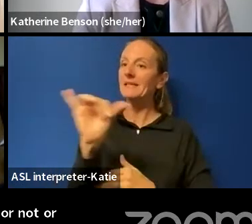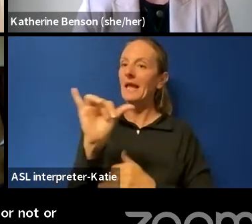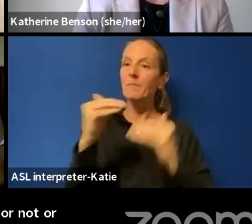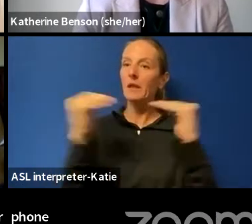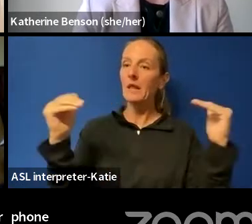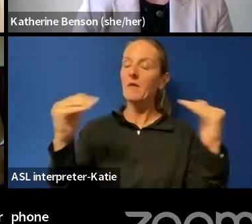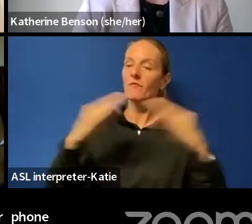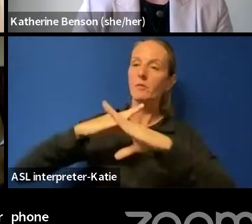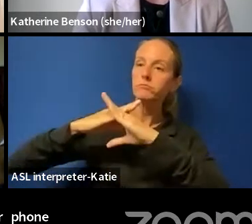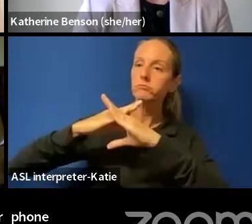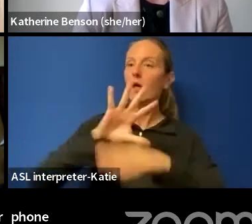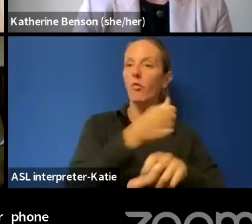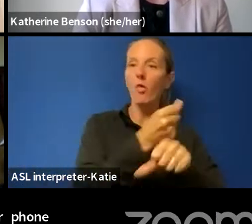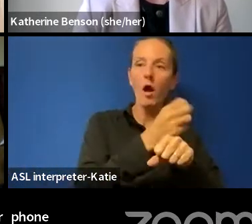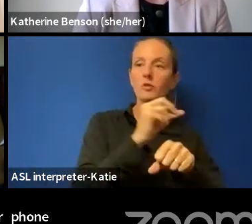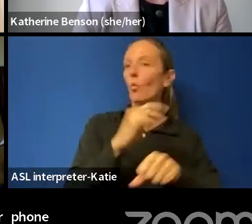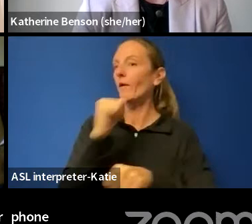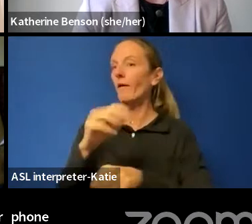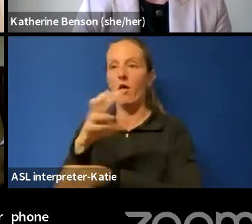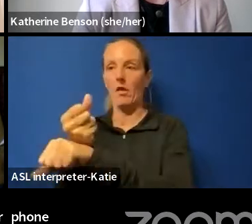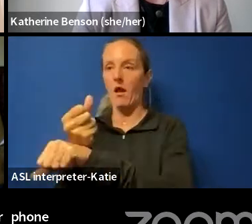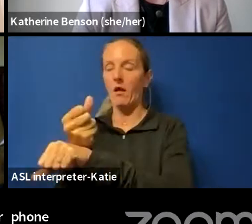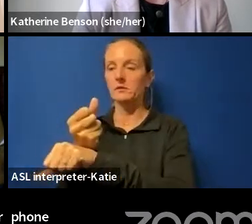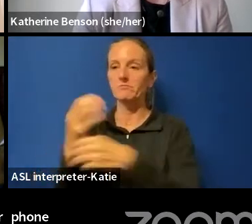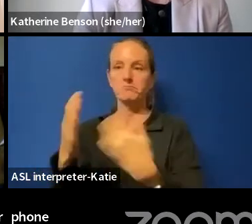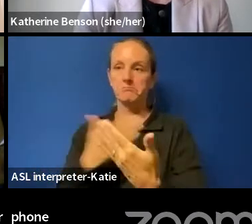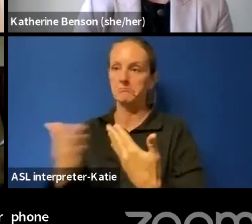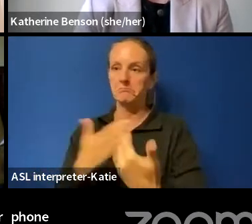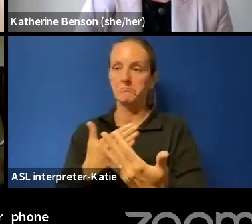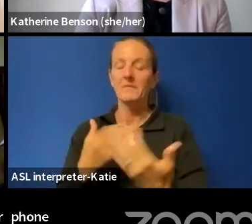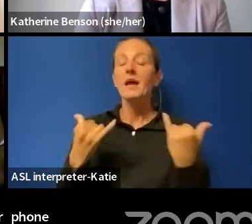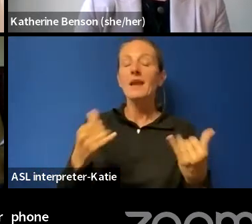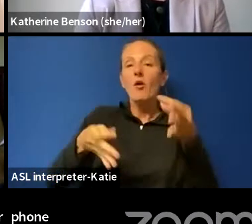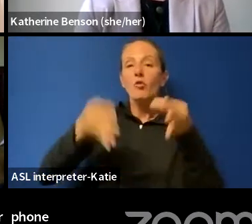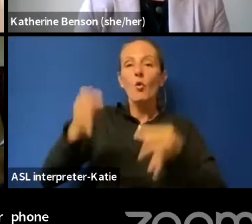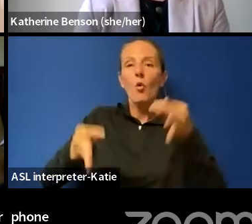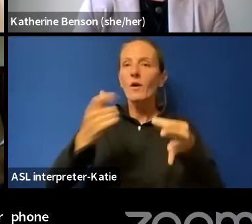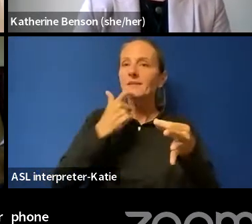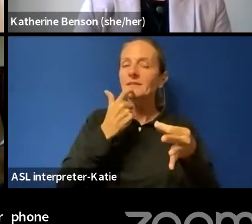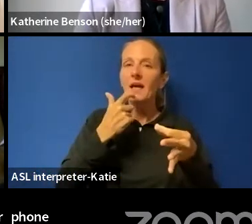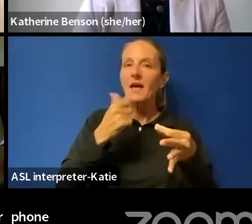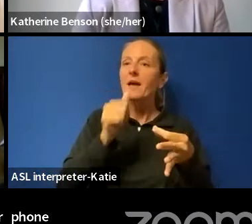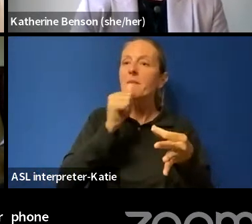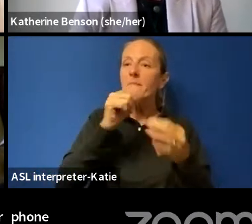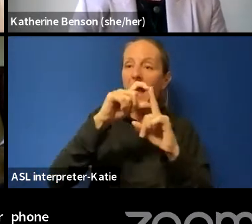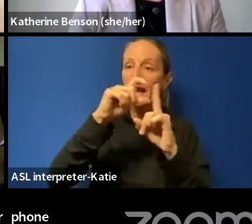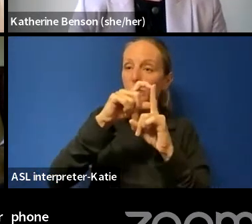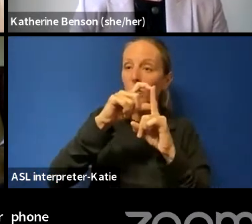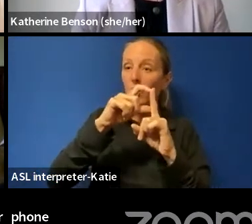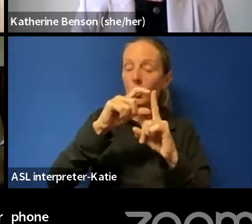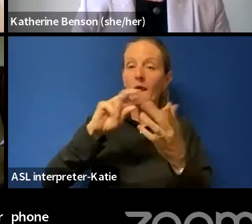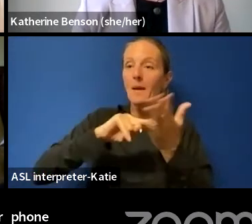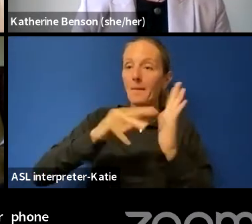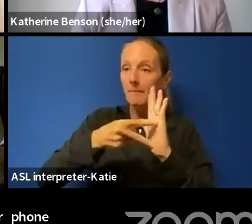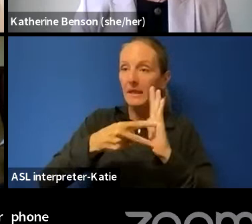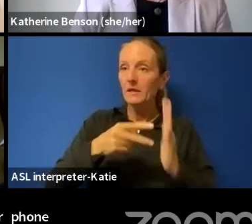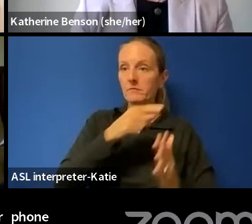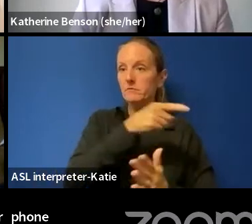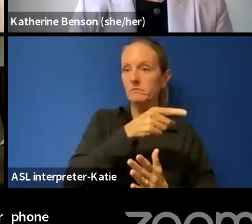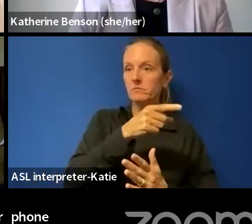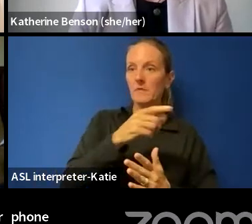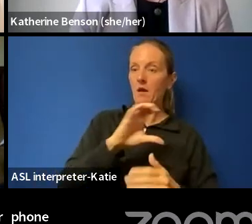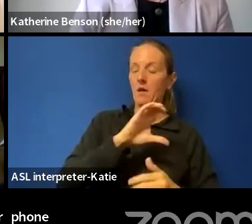unlocked or not. Essentially, the court found that it should not be a password standing between the police and a right to search.